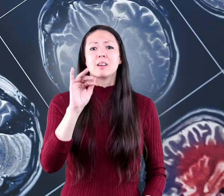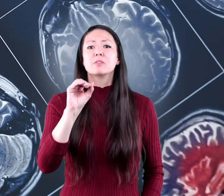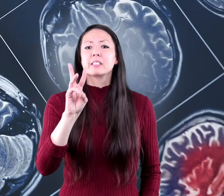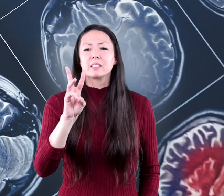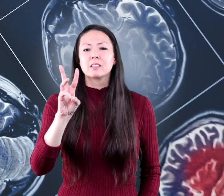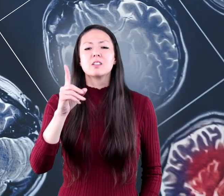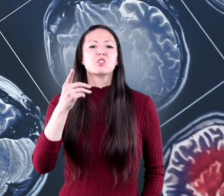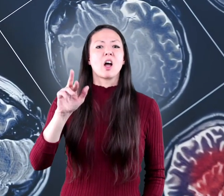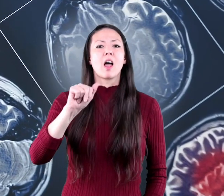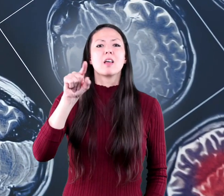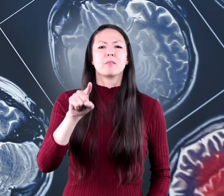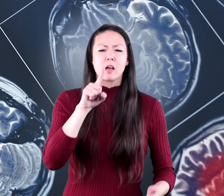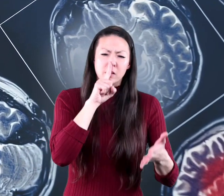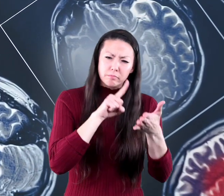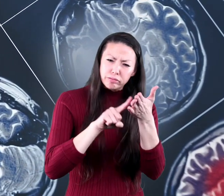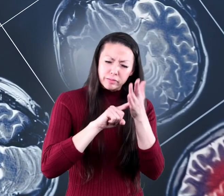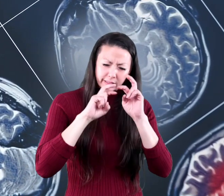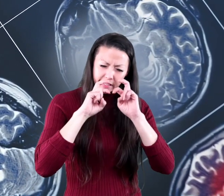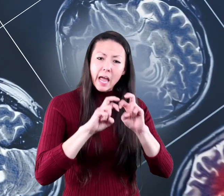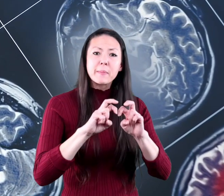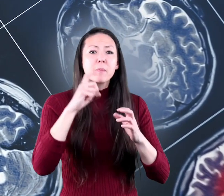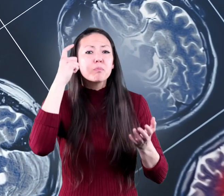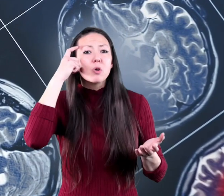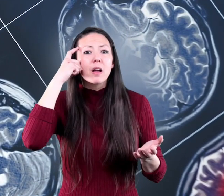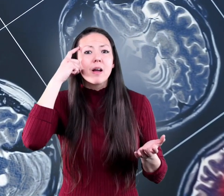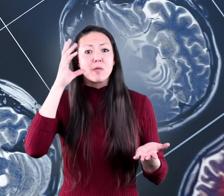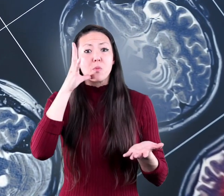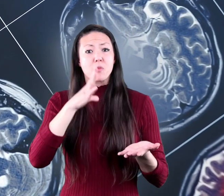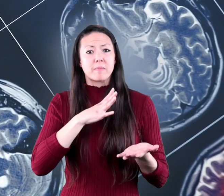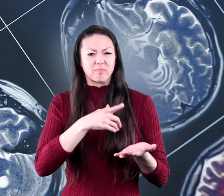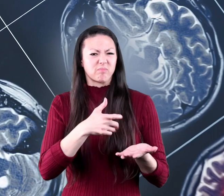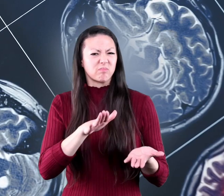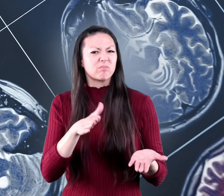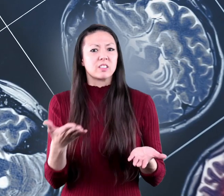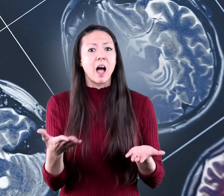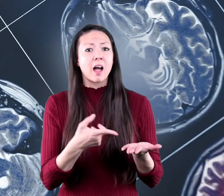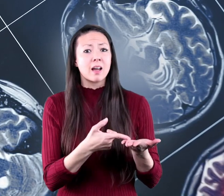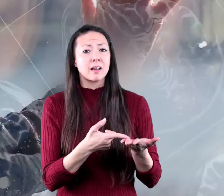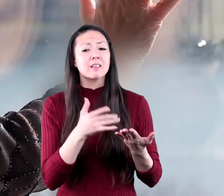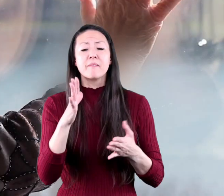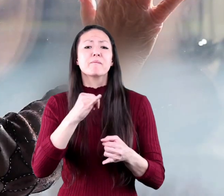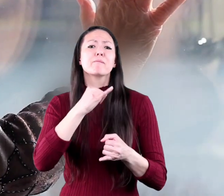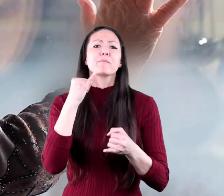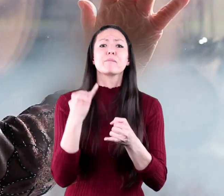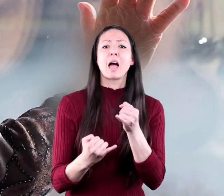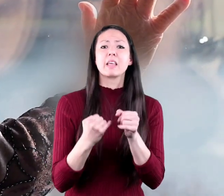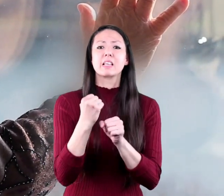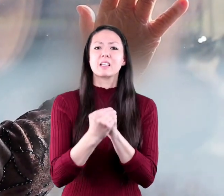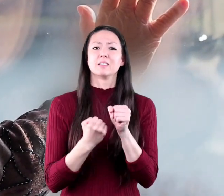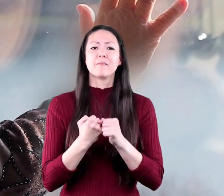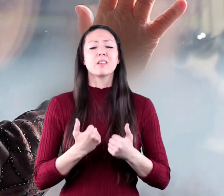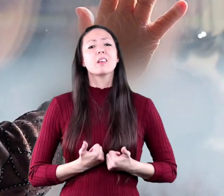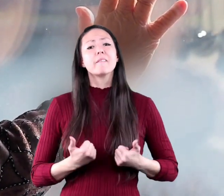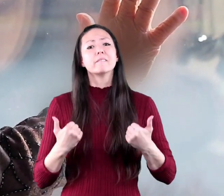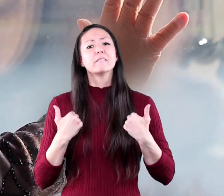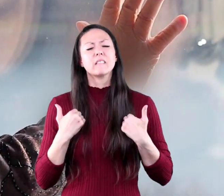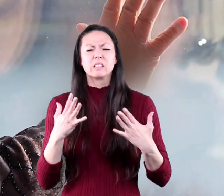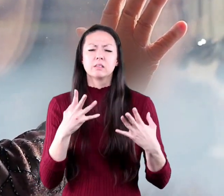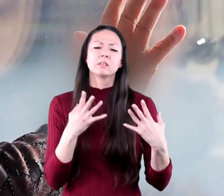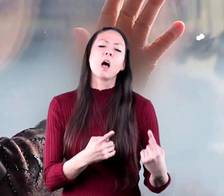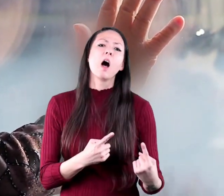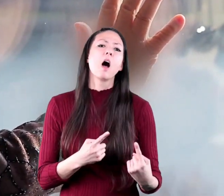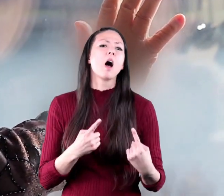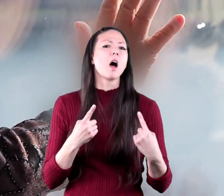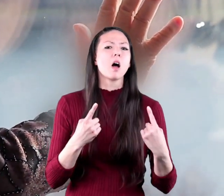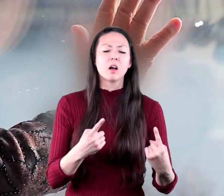Dr. Alzheimer was examining the brain of a woman who had died in her final years of life this woman